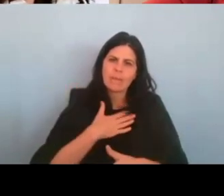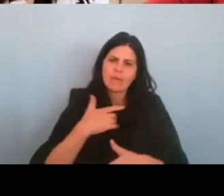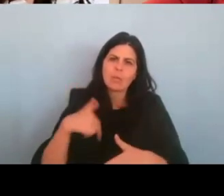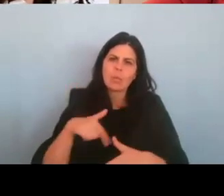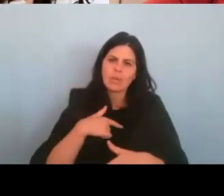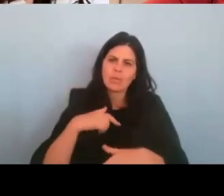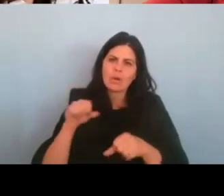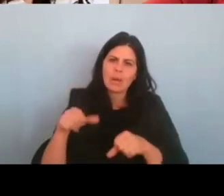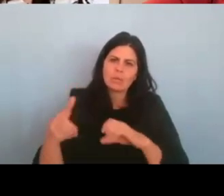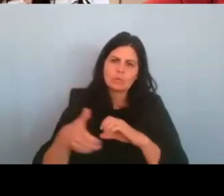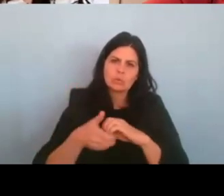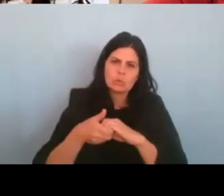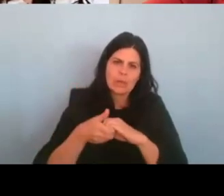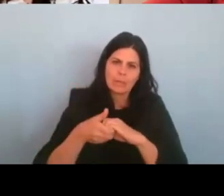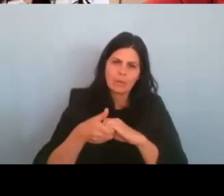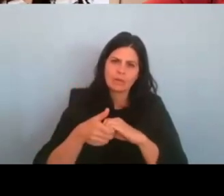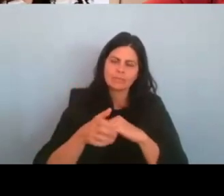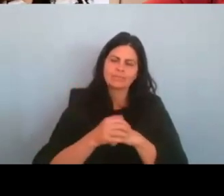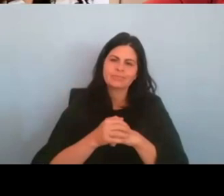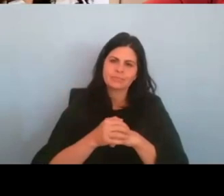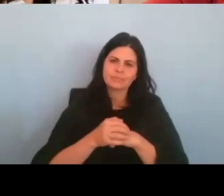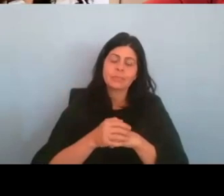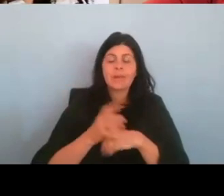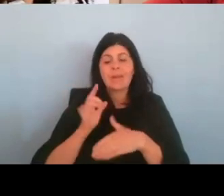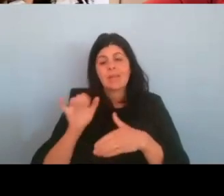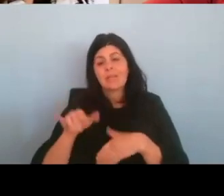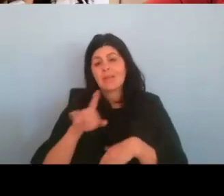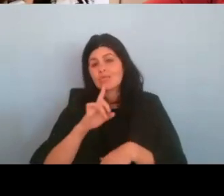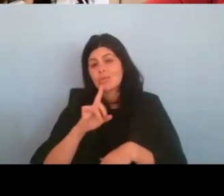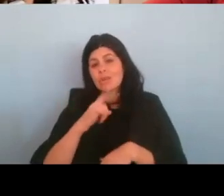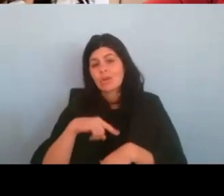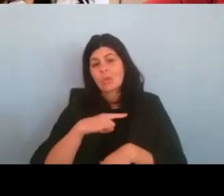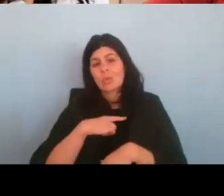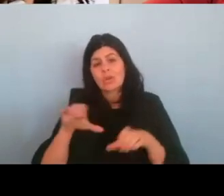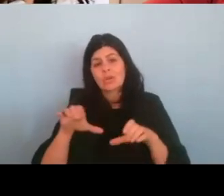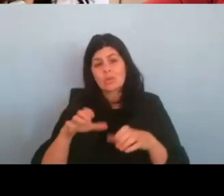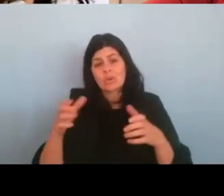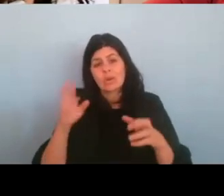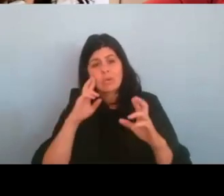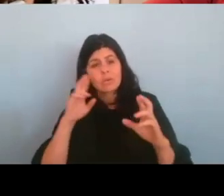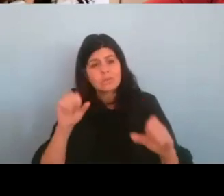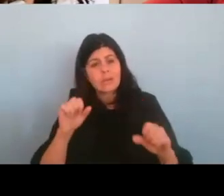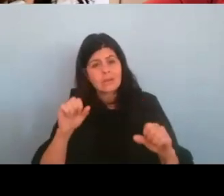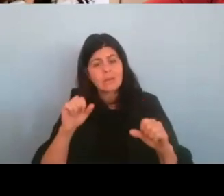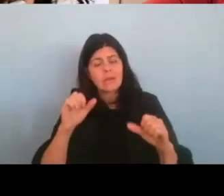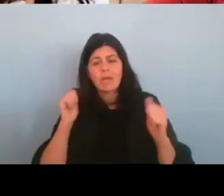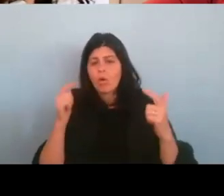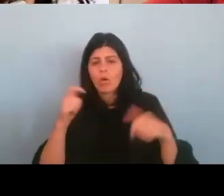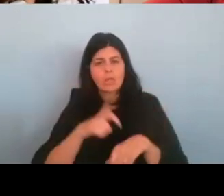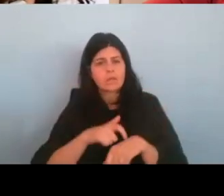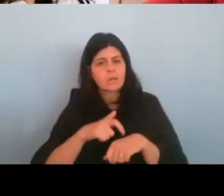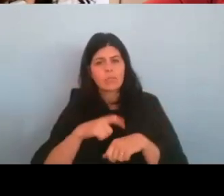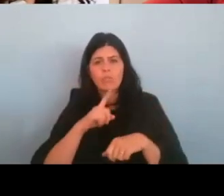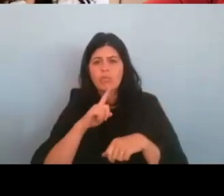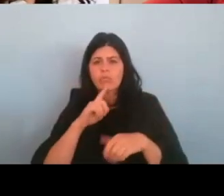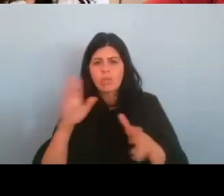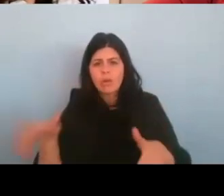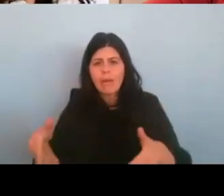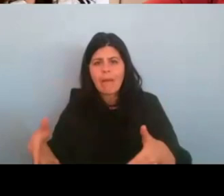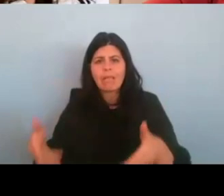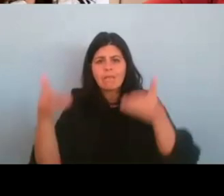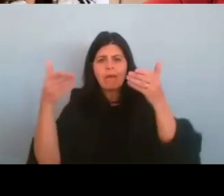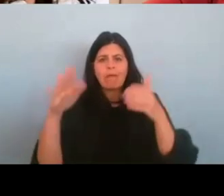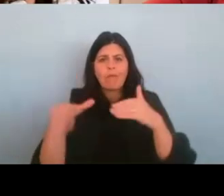which is really our, what we do at RespectAbility all the time. We want to elevate all the remarkable work that's